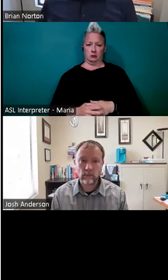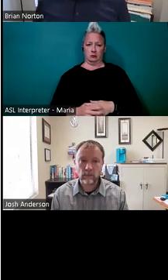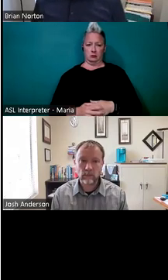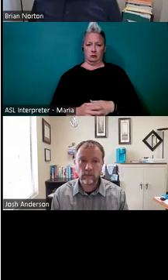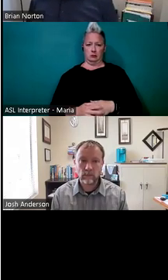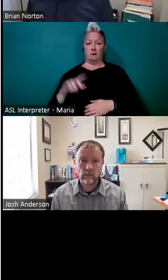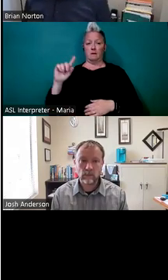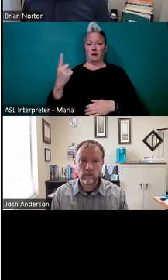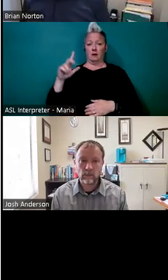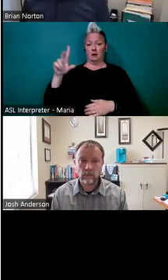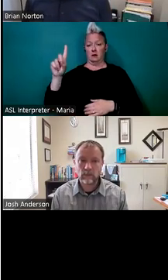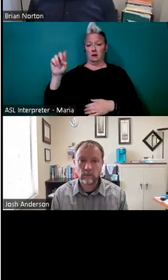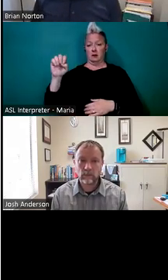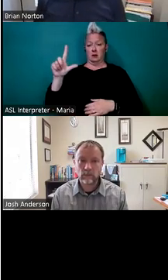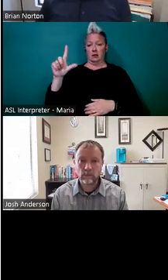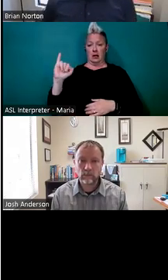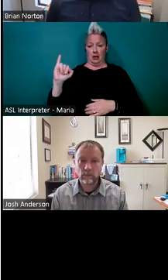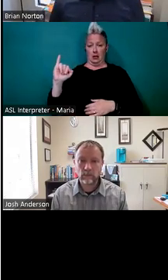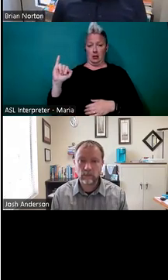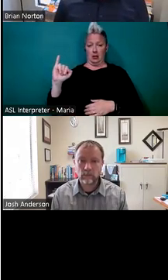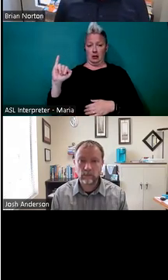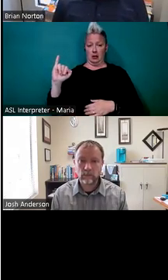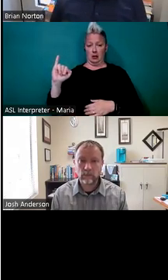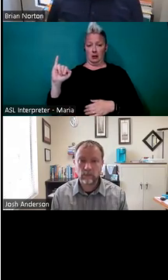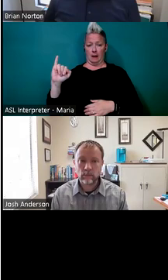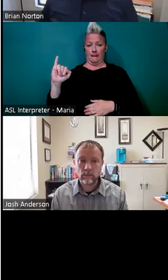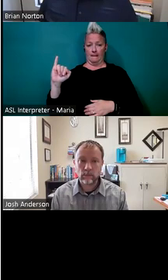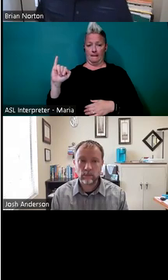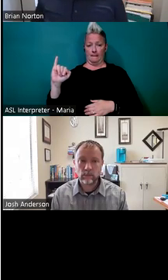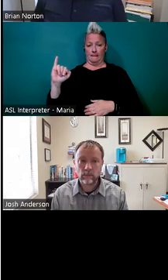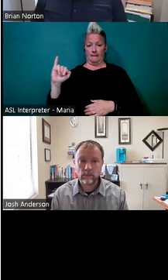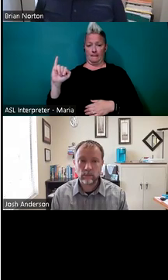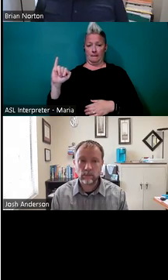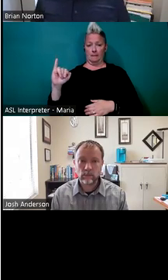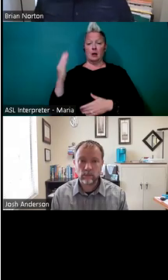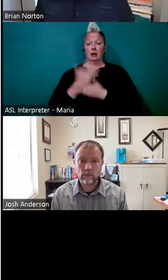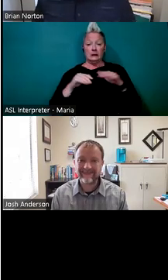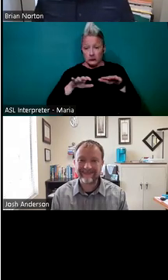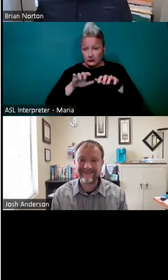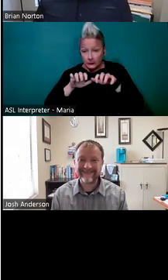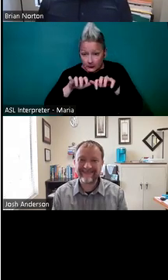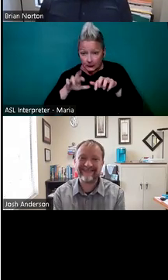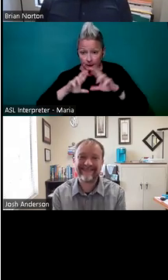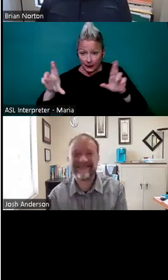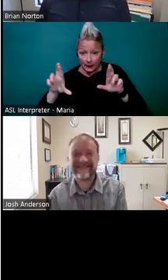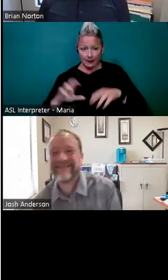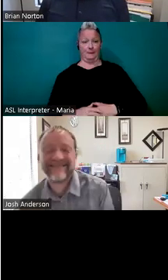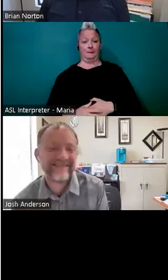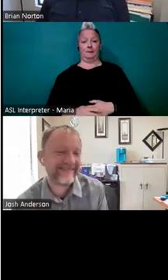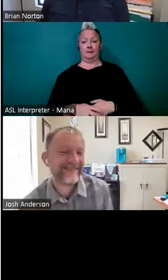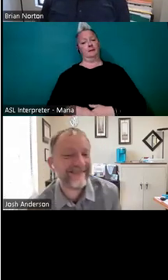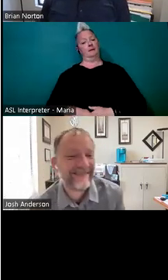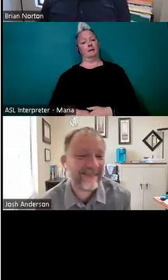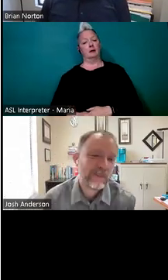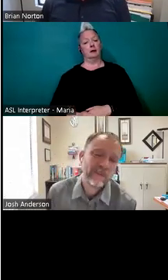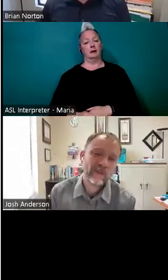a deli and we're going to take some time. Um, and so get your hands on those keyboards and get ready to type into the chat. Um,